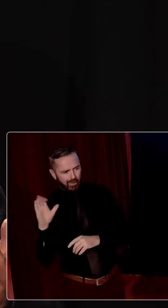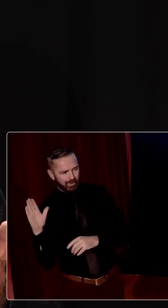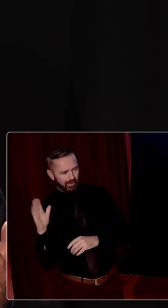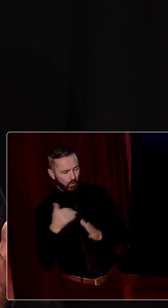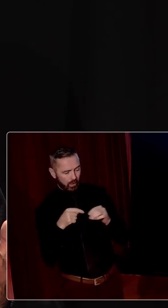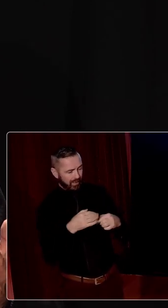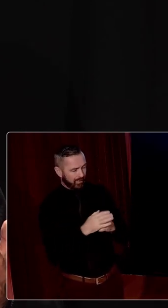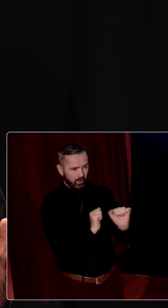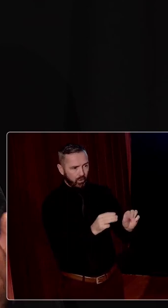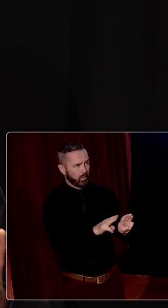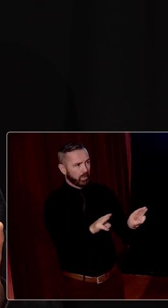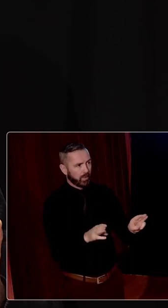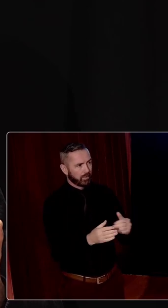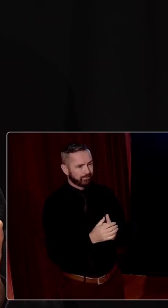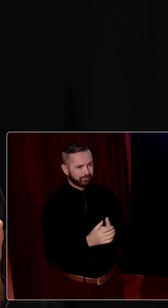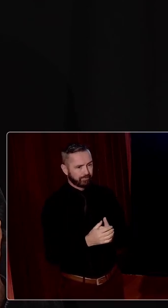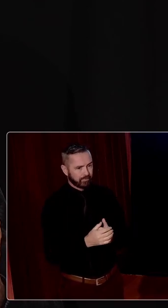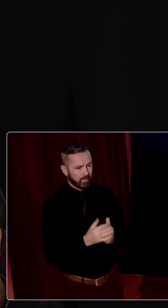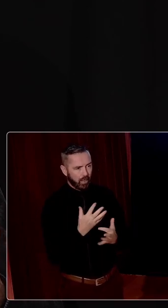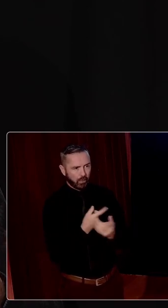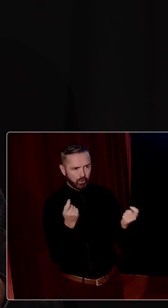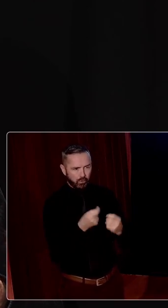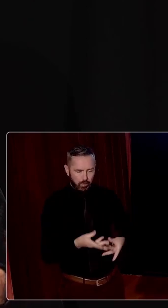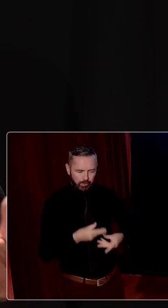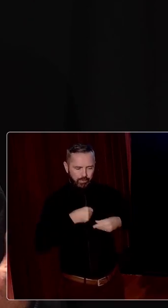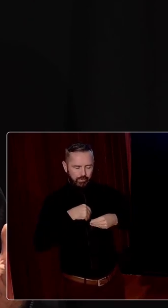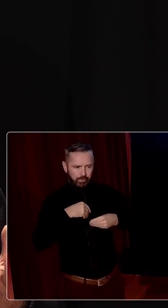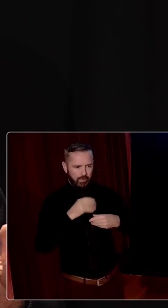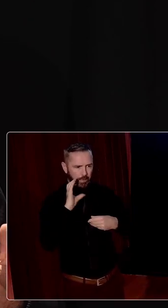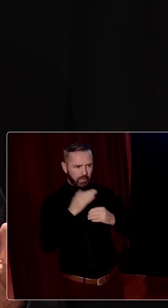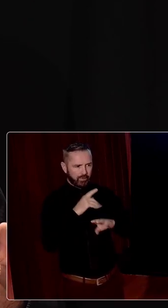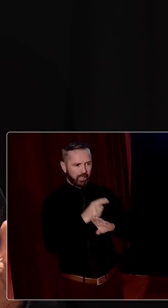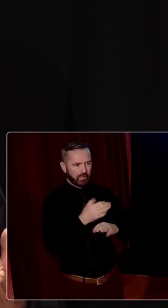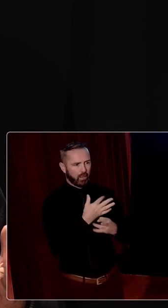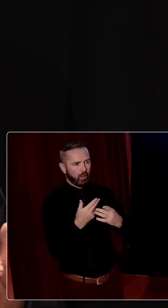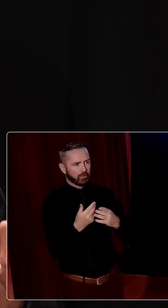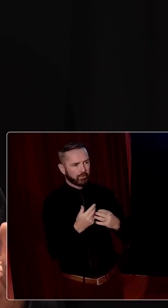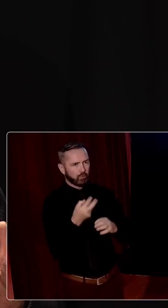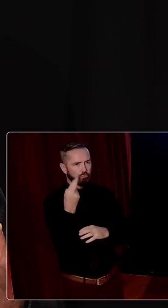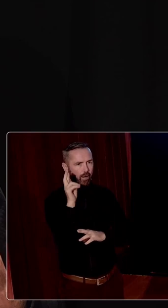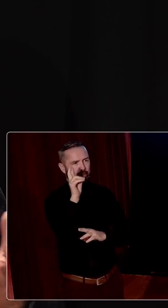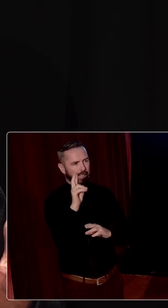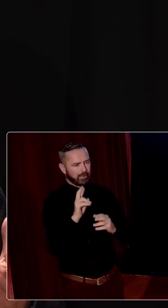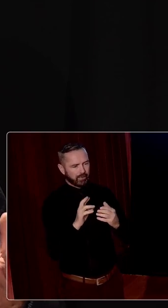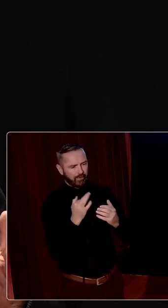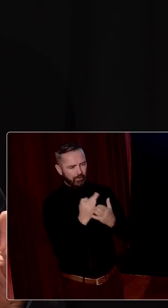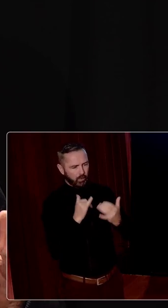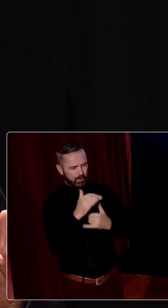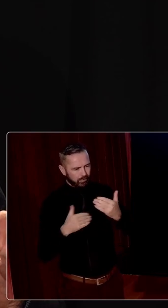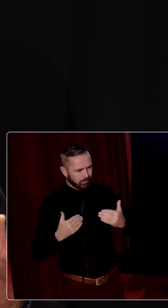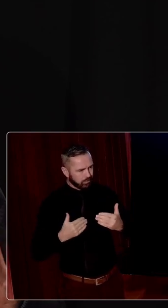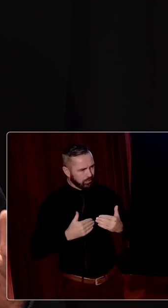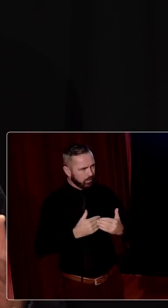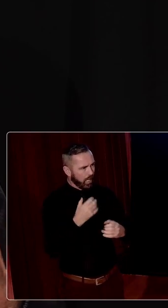those people? And there's great trauma internalized there. And, you know, we've had an awful lot of revelation in the last few decades about the scale